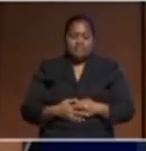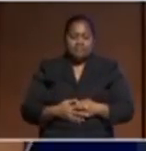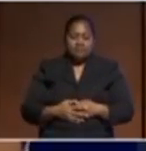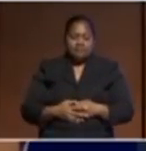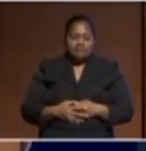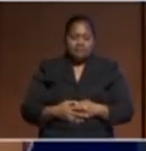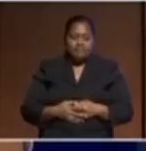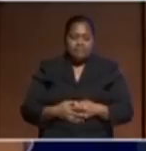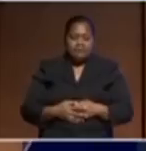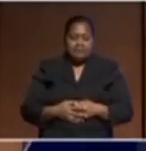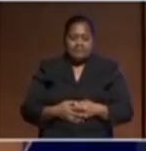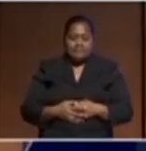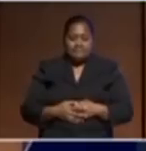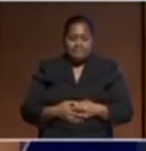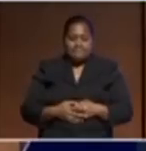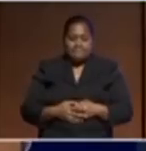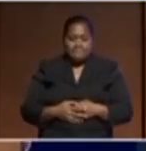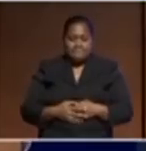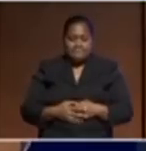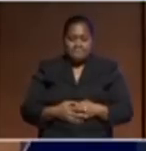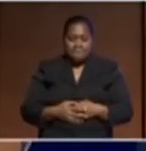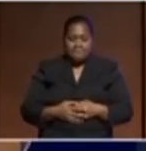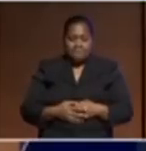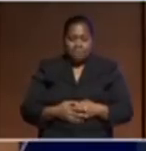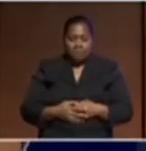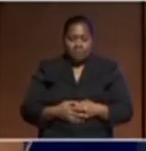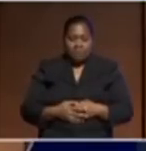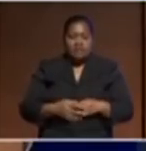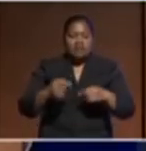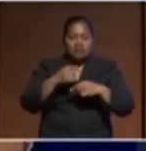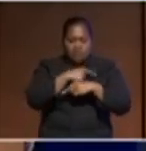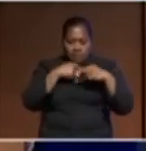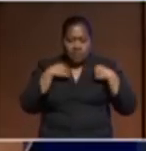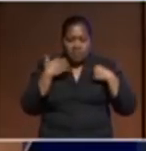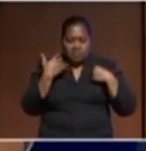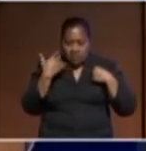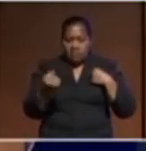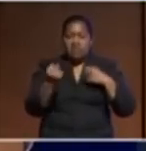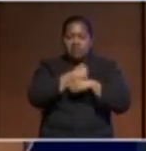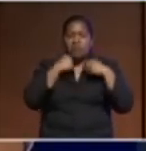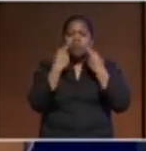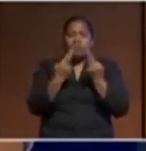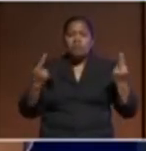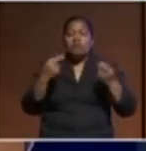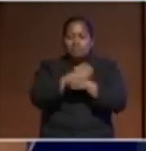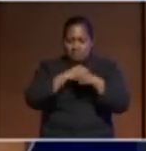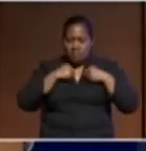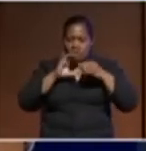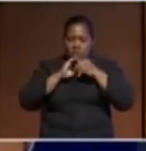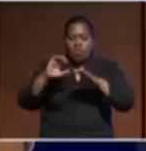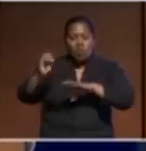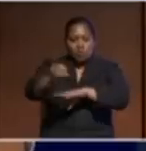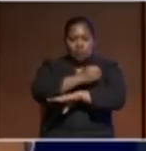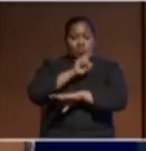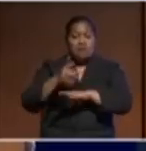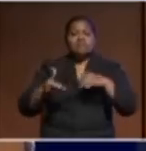lot of subsistence that we depend on our resources from our ocean as a livelihood for